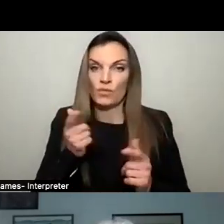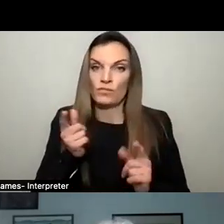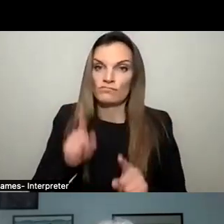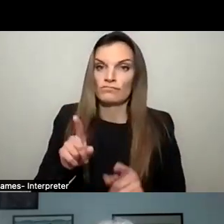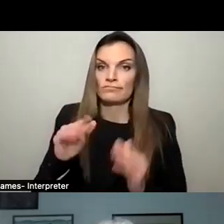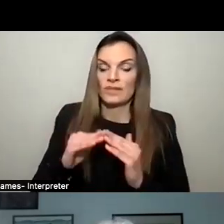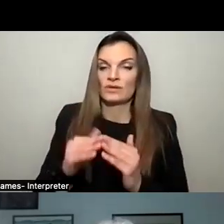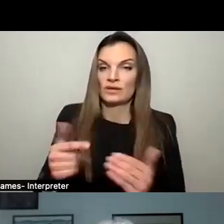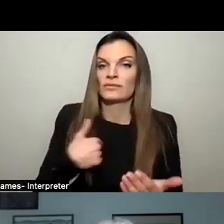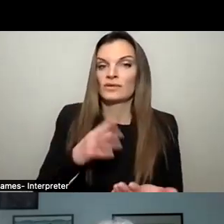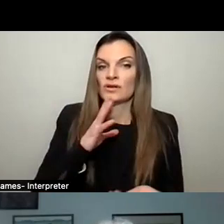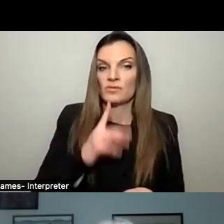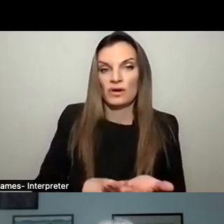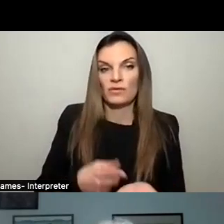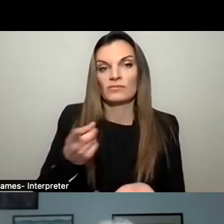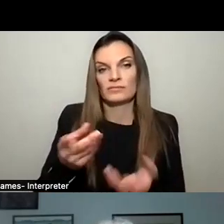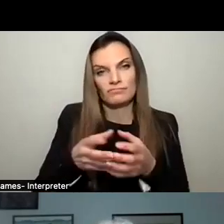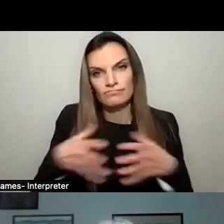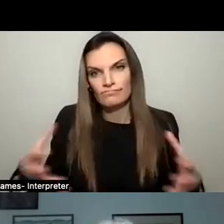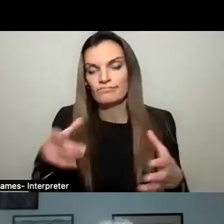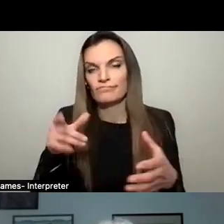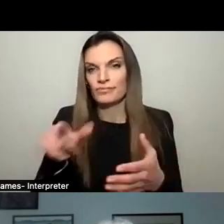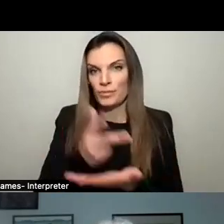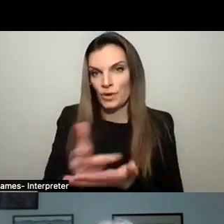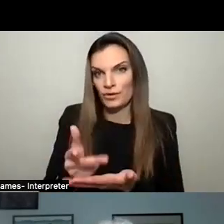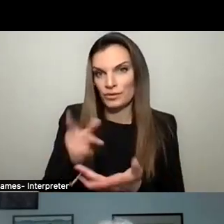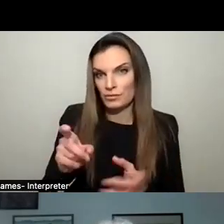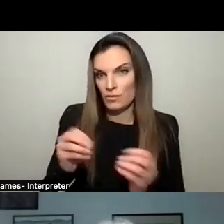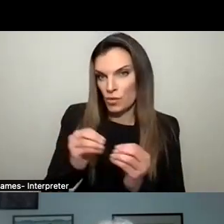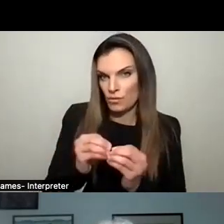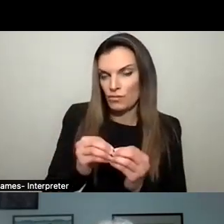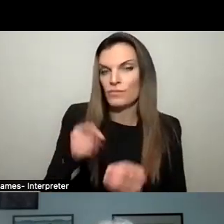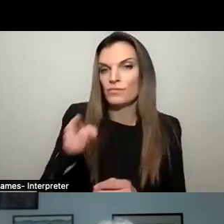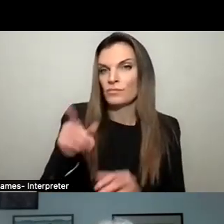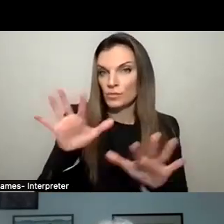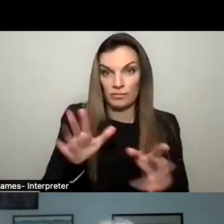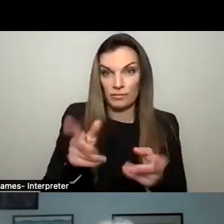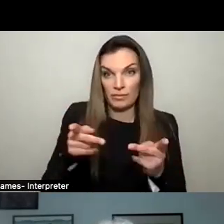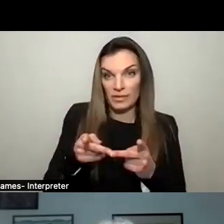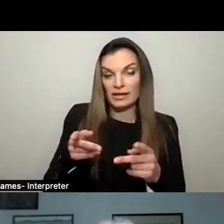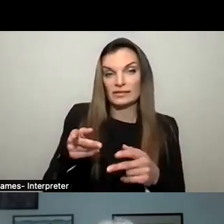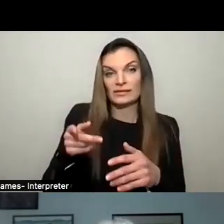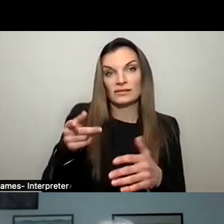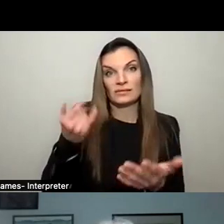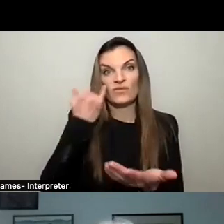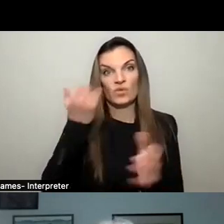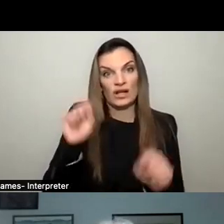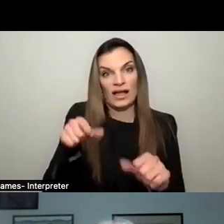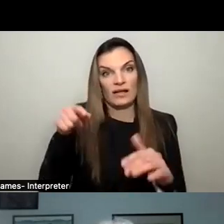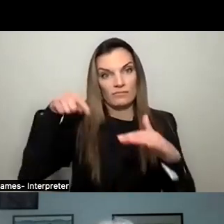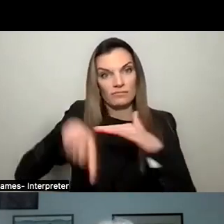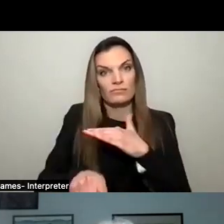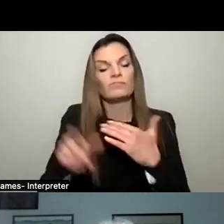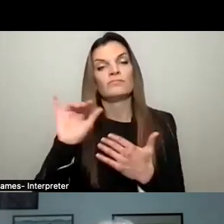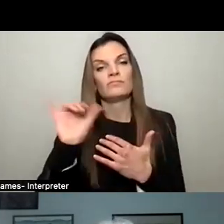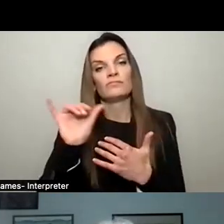need to, when I talked about Morse, I'm talking about expanding the parking lot more so there's more of it. It's a great place to go underground if we can afford it. We can also